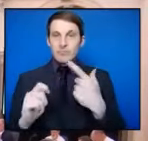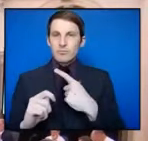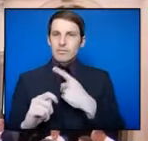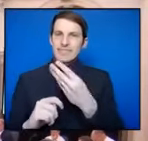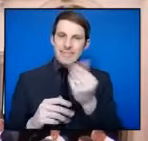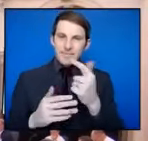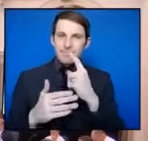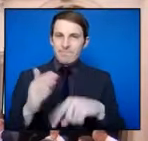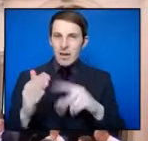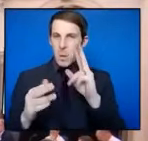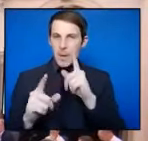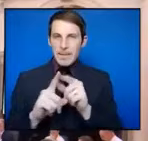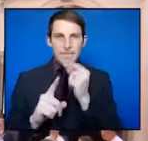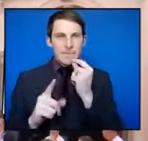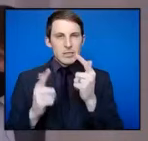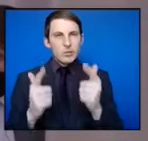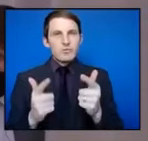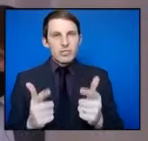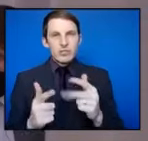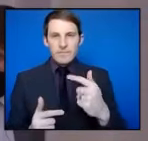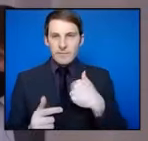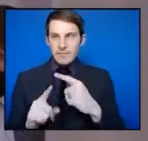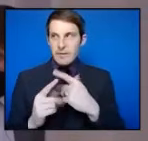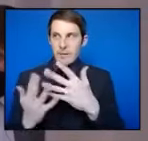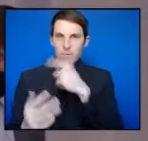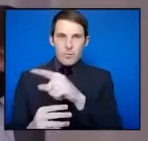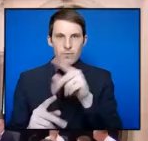excessive to me and to many people, I think.